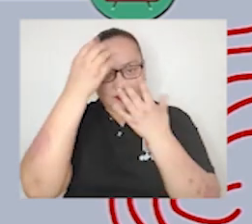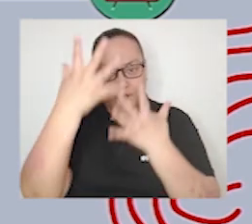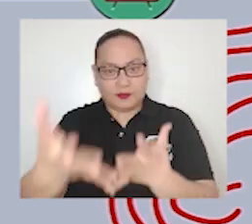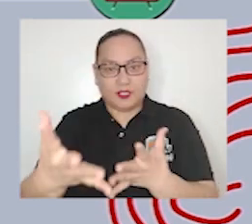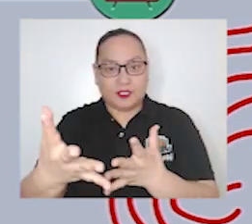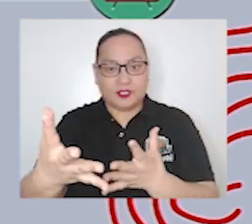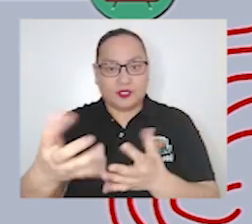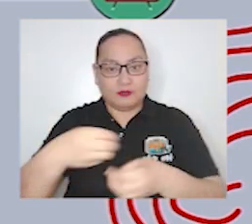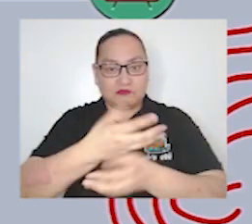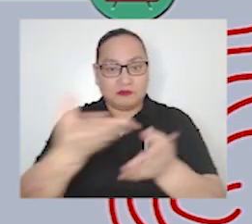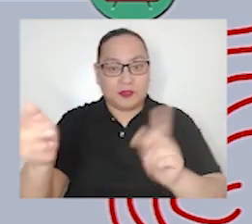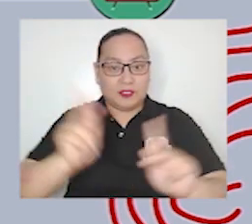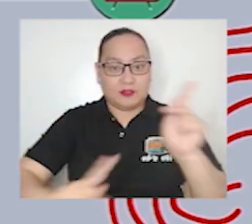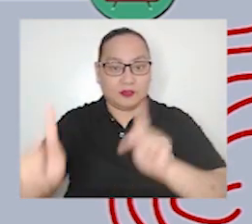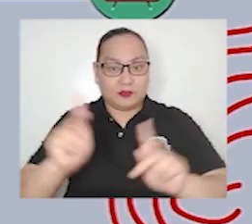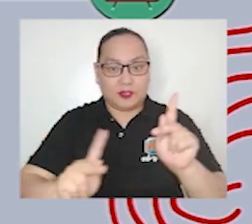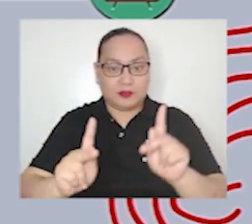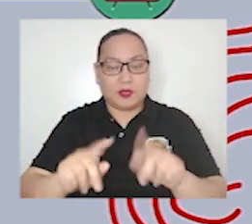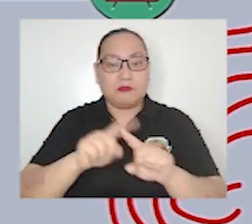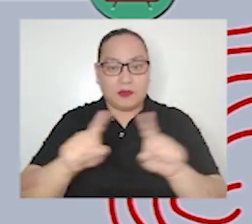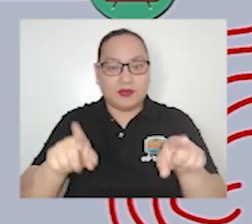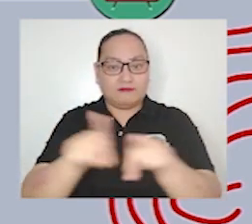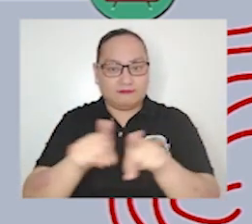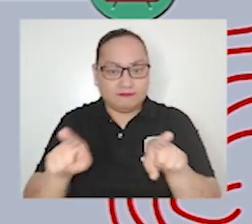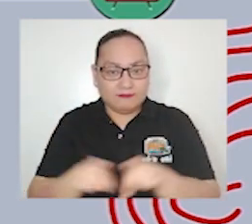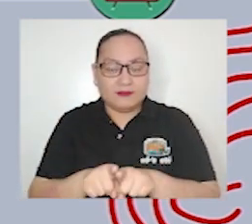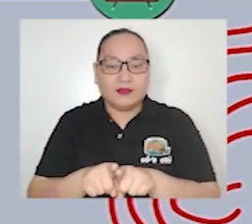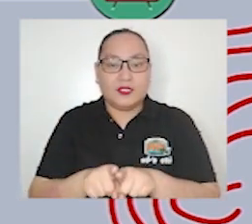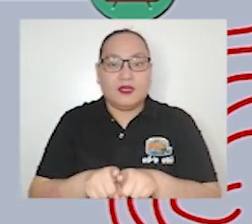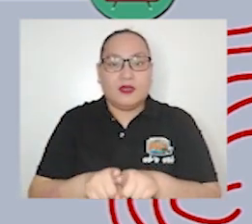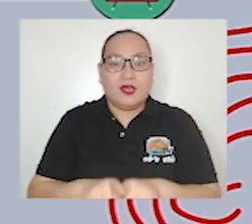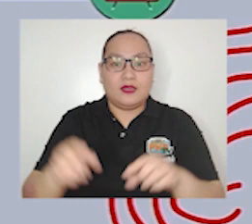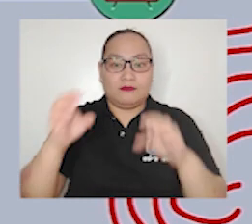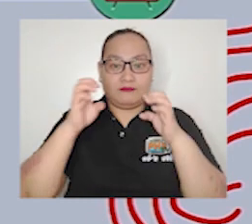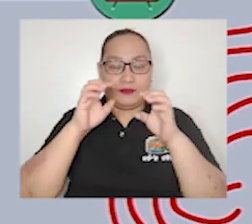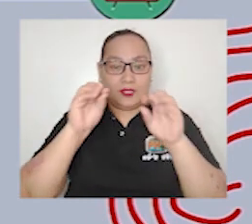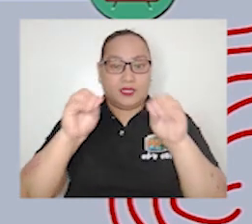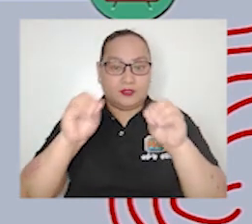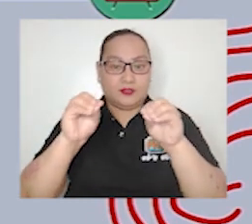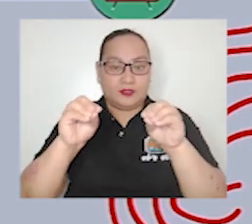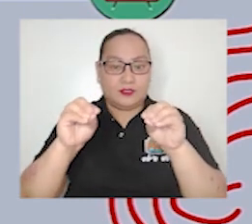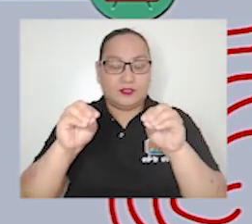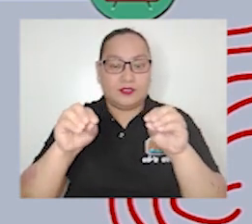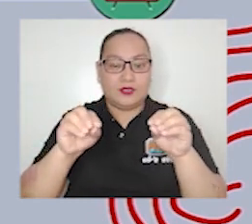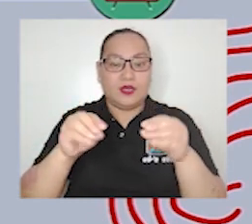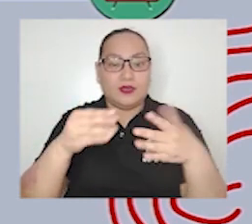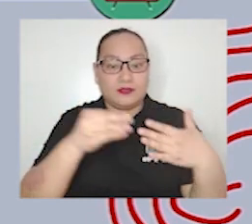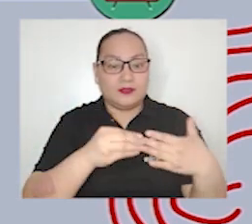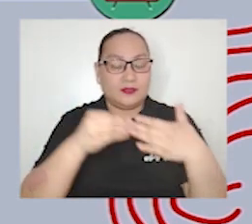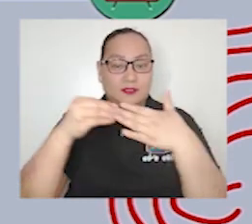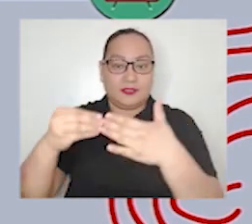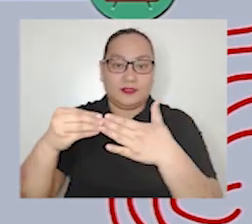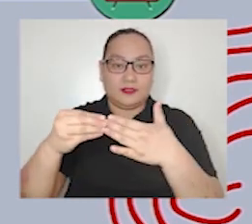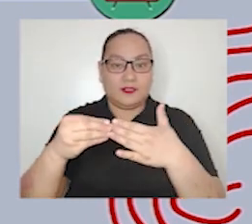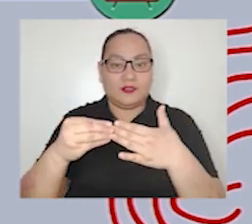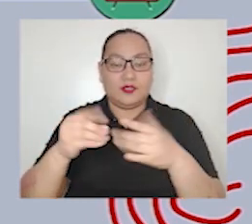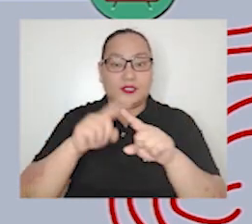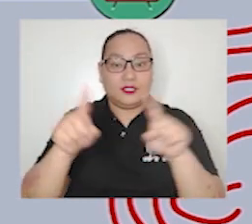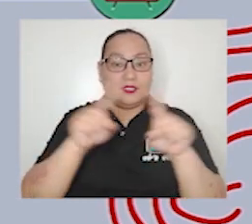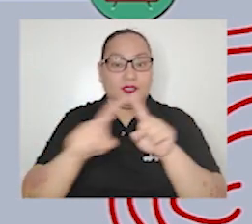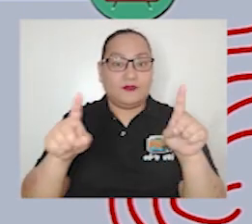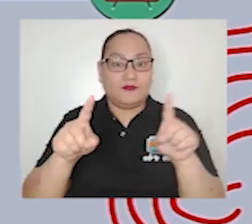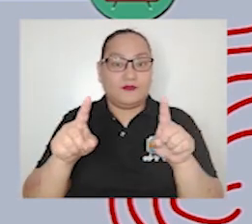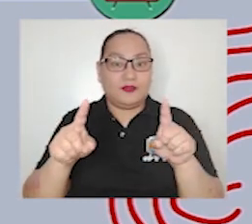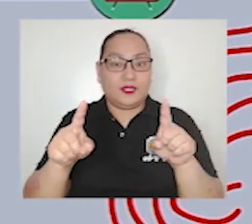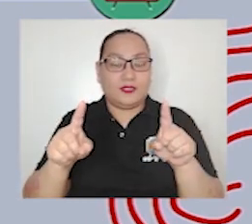imparting guidance on various issues through the editorials commentaries and feature